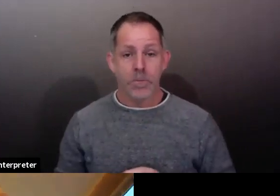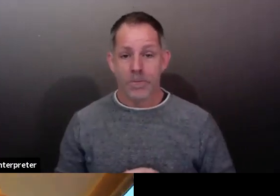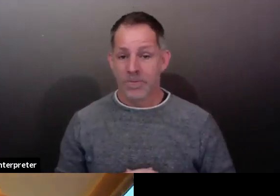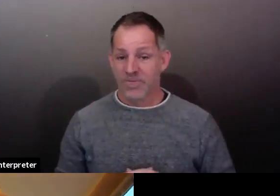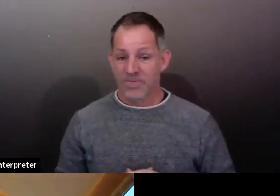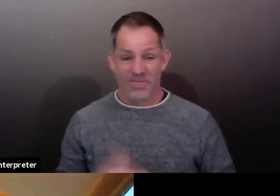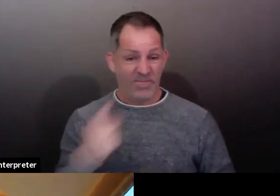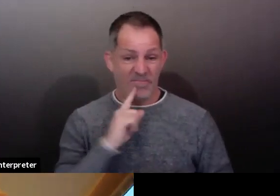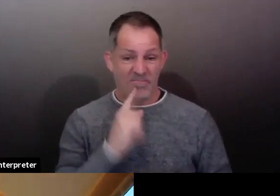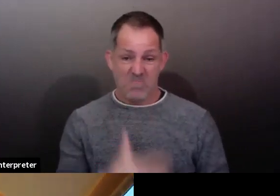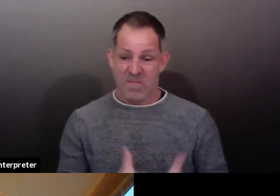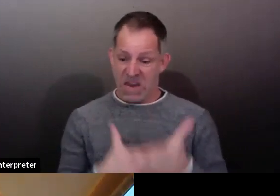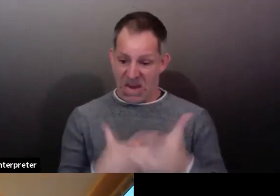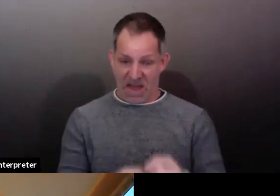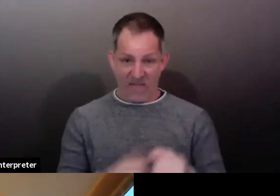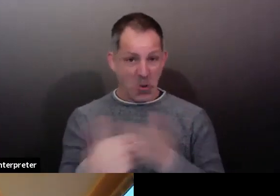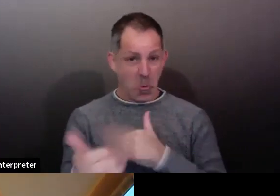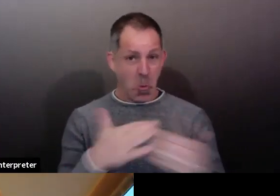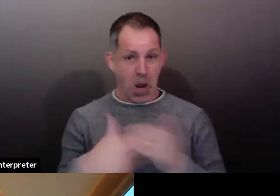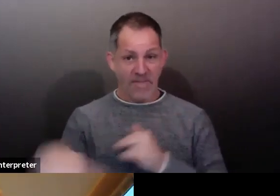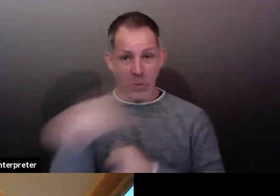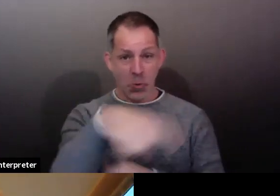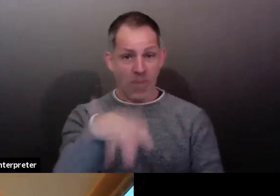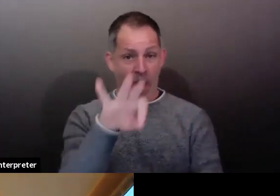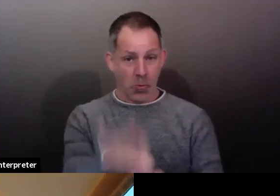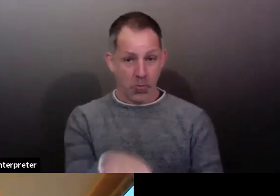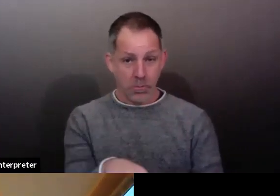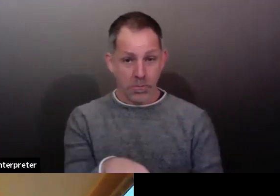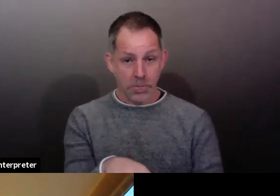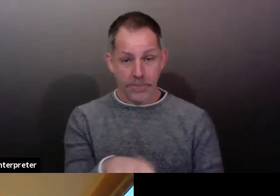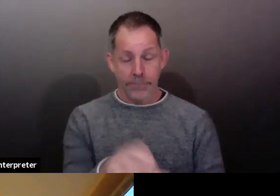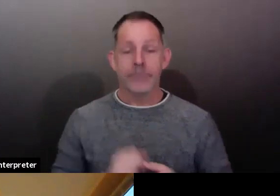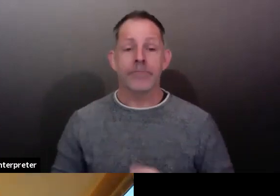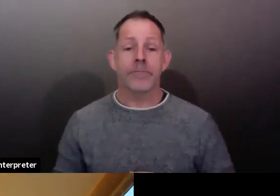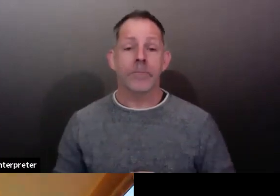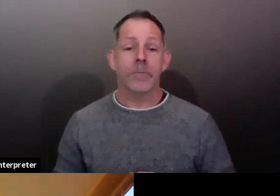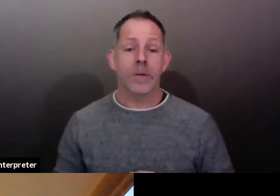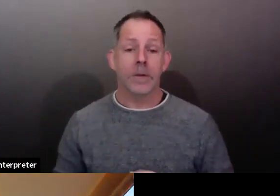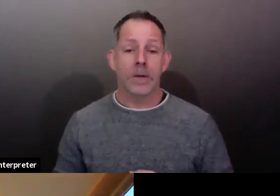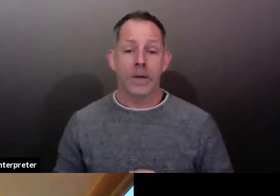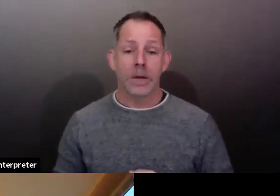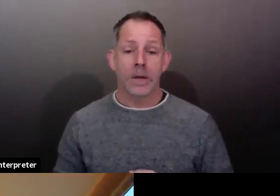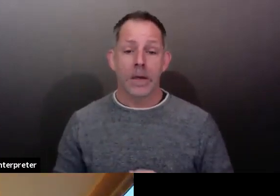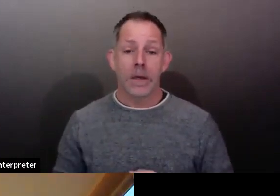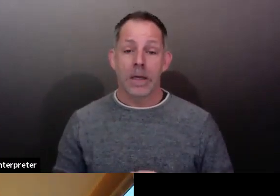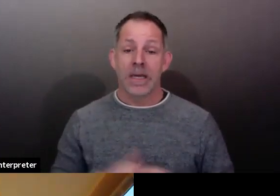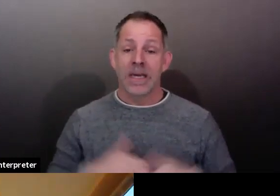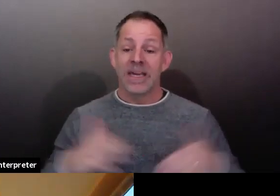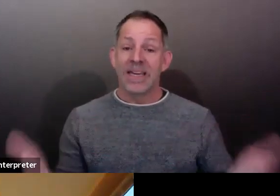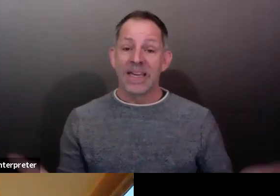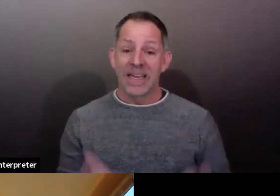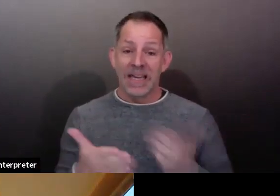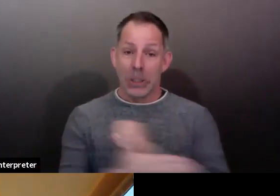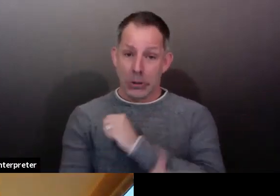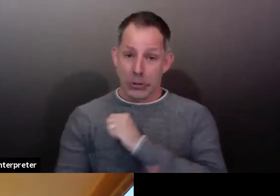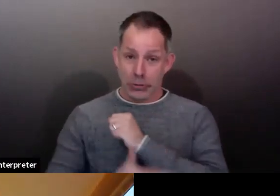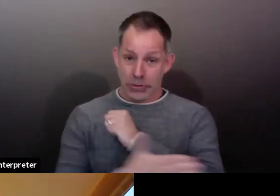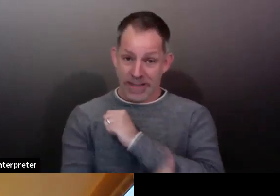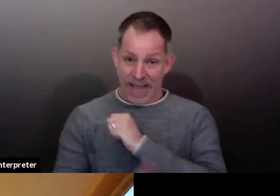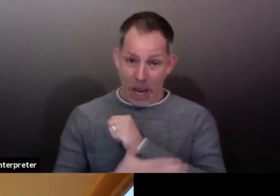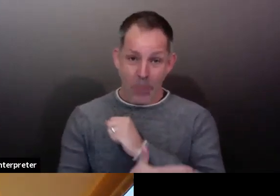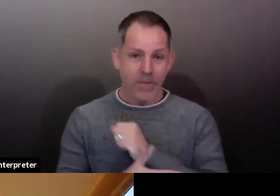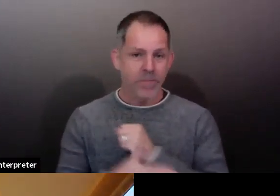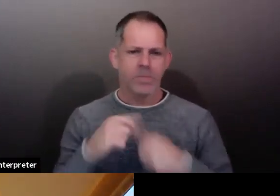come together through this, as we always have in Snohomish County. I'm extremely proud of how we've faced the COVID together